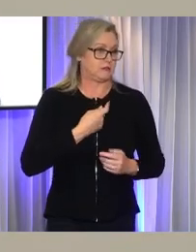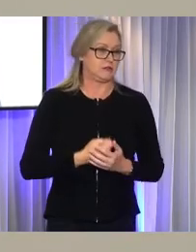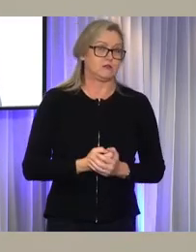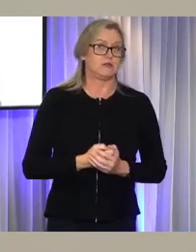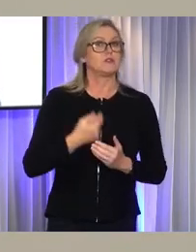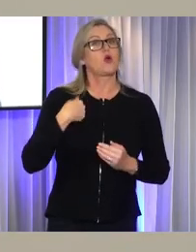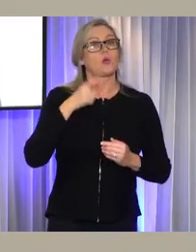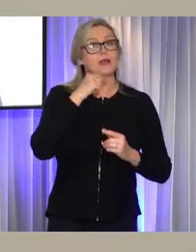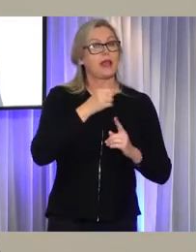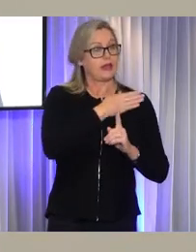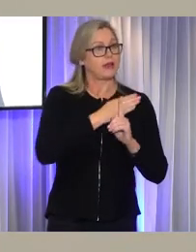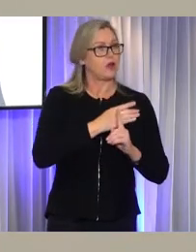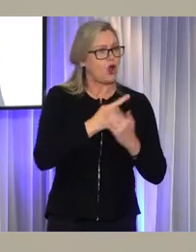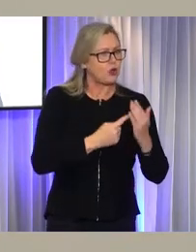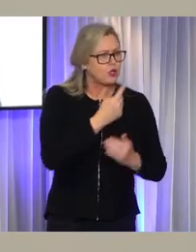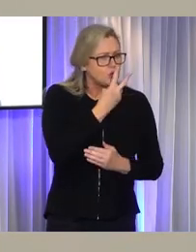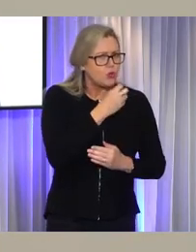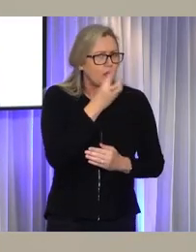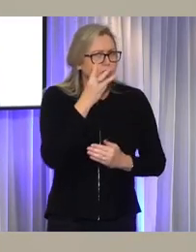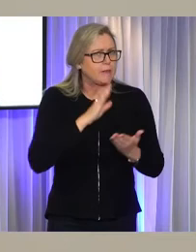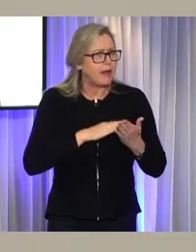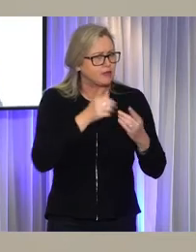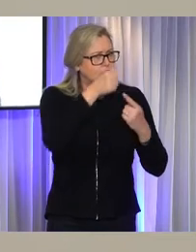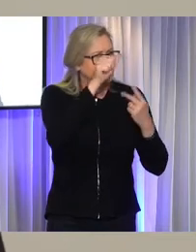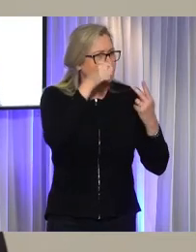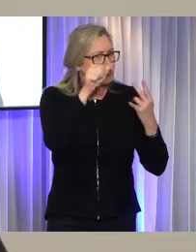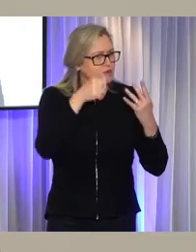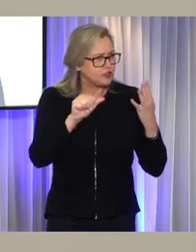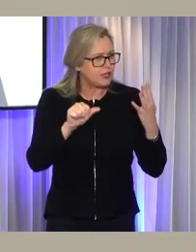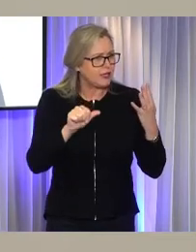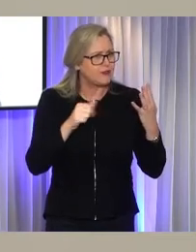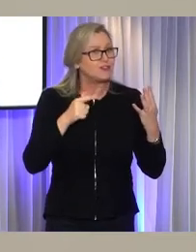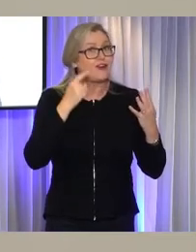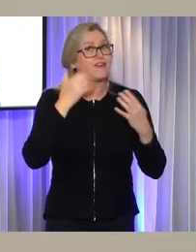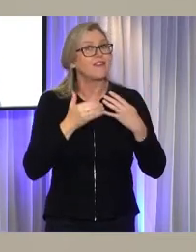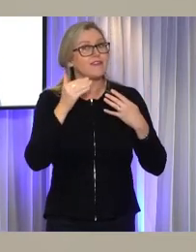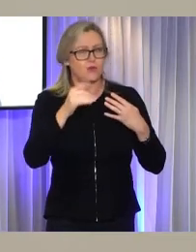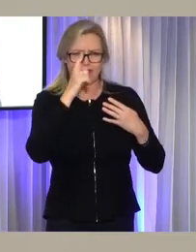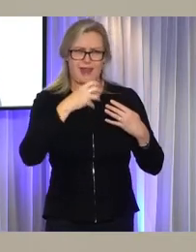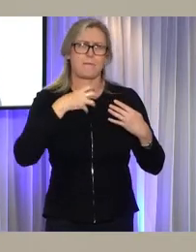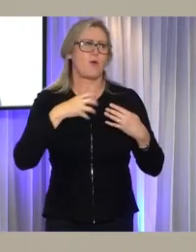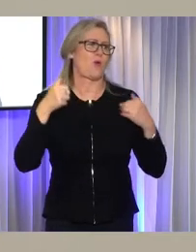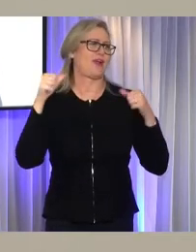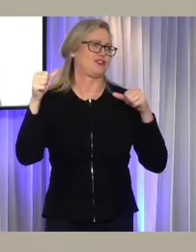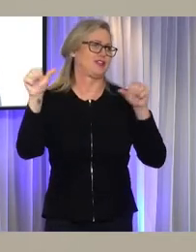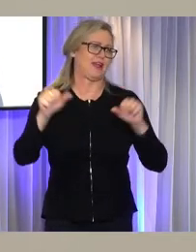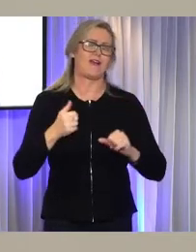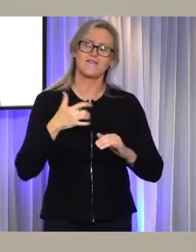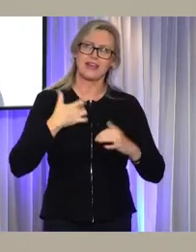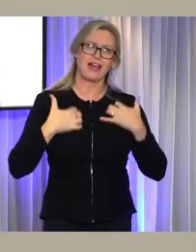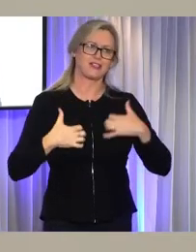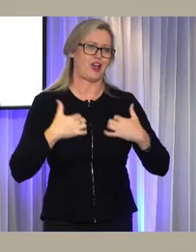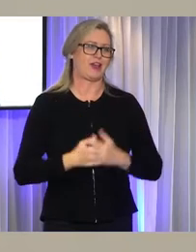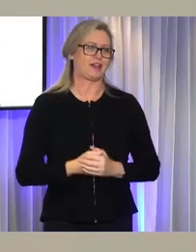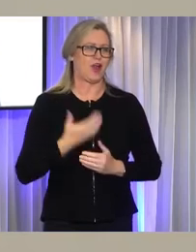we've been able to achieve in just the first two or three months. I'm so excited by what we can do in the future. I just want to put hope